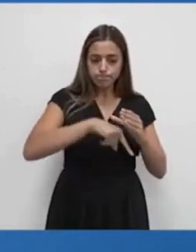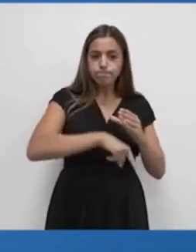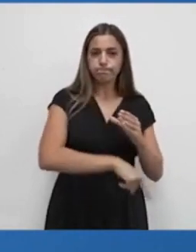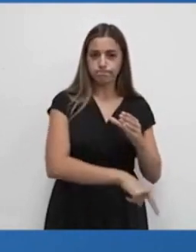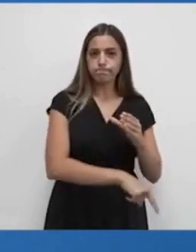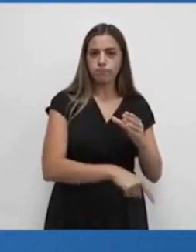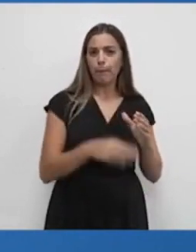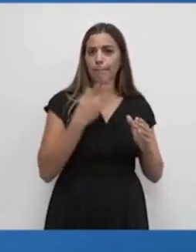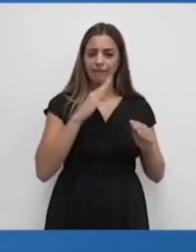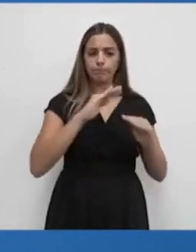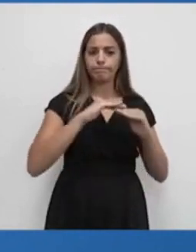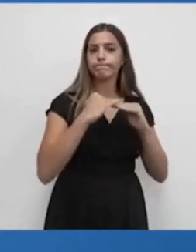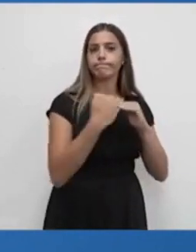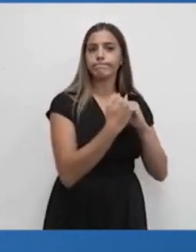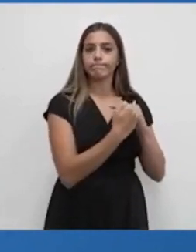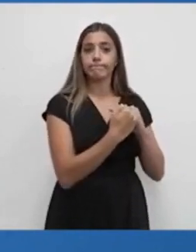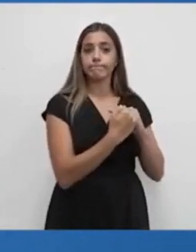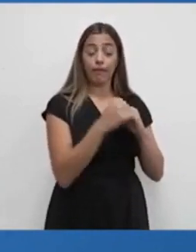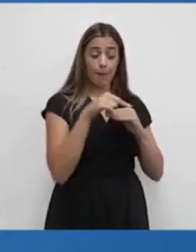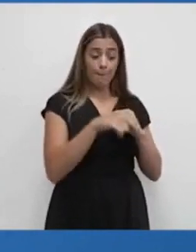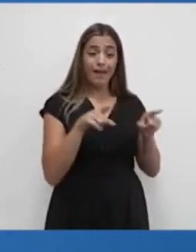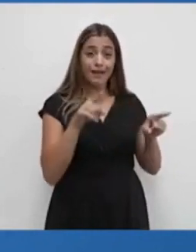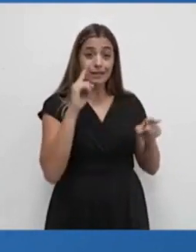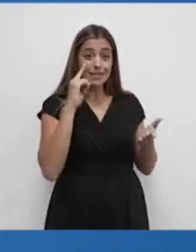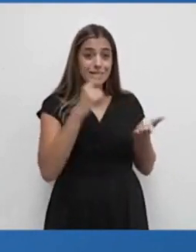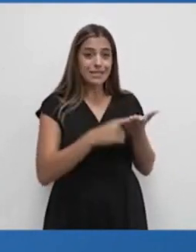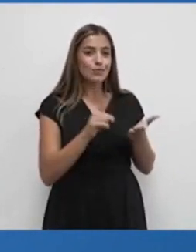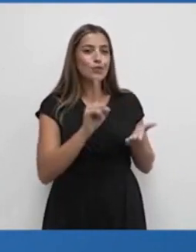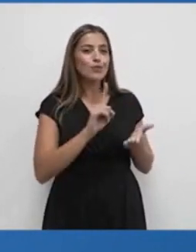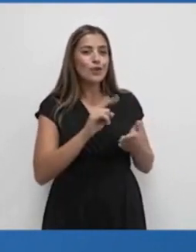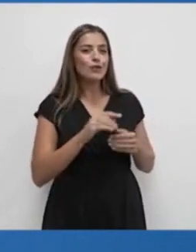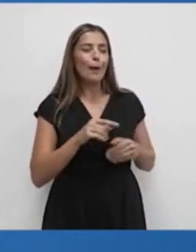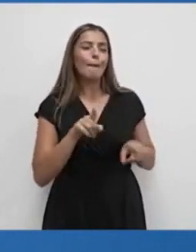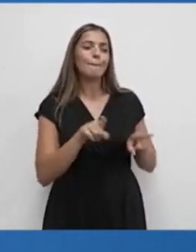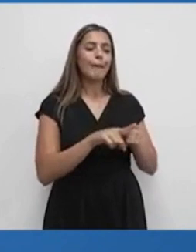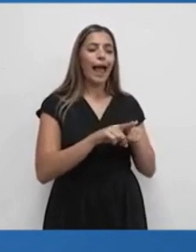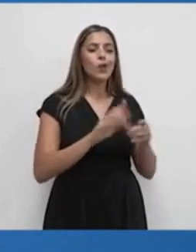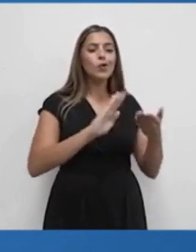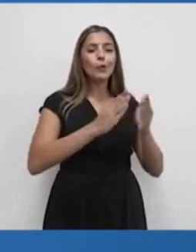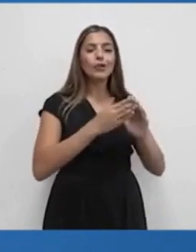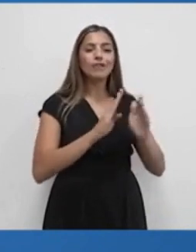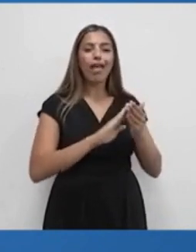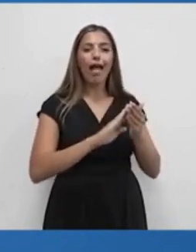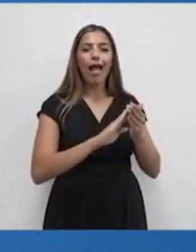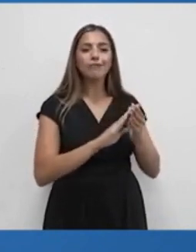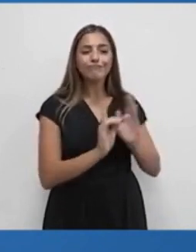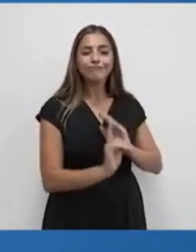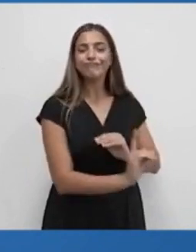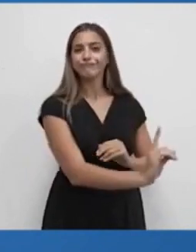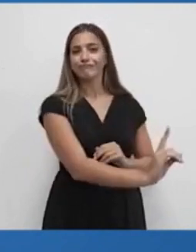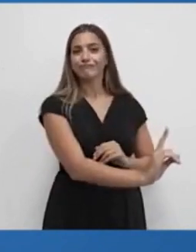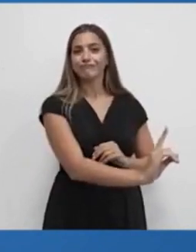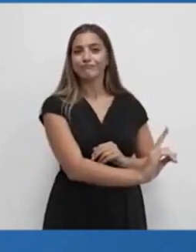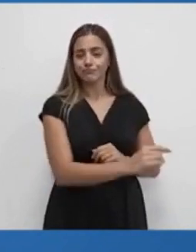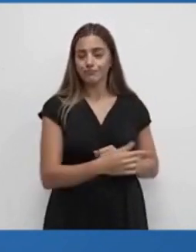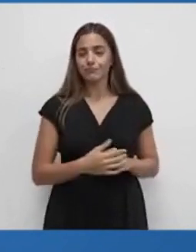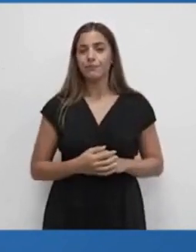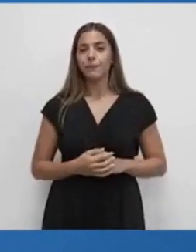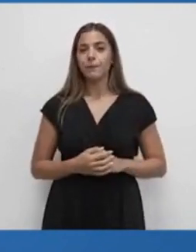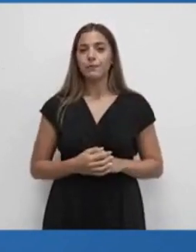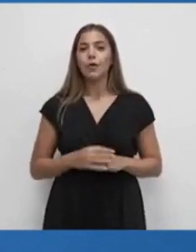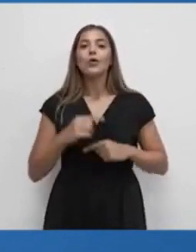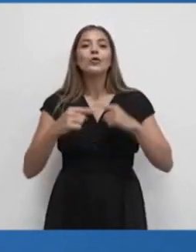are intersectionalities, we still find that it's a segregated community. In terms of